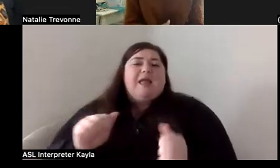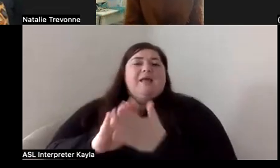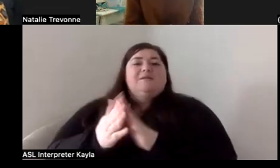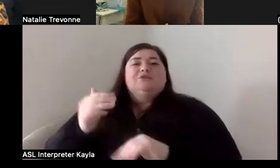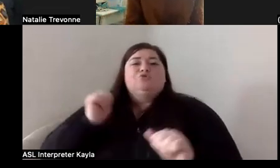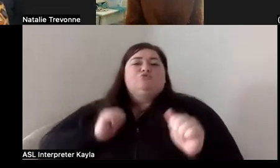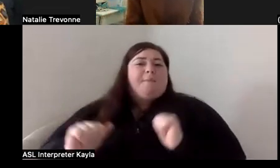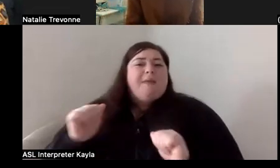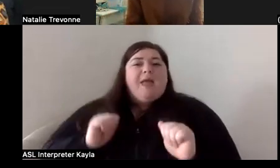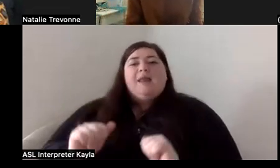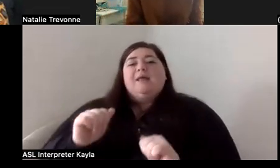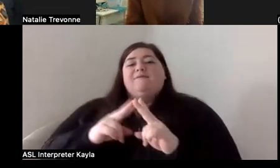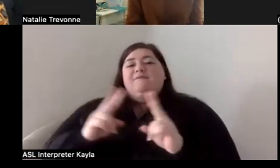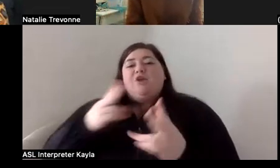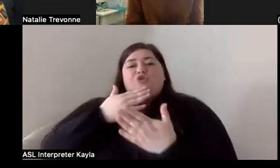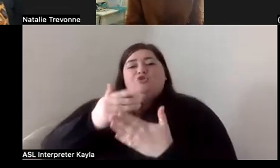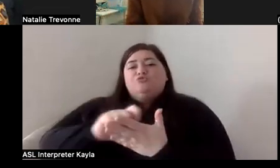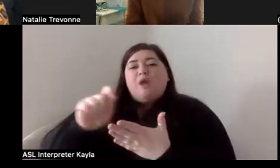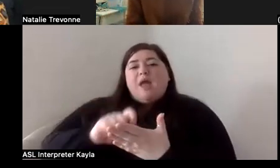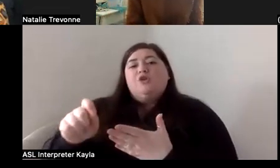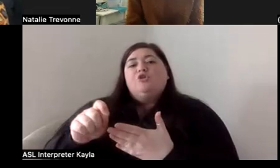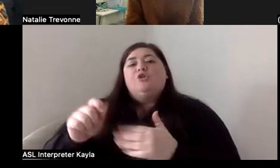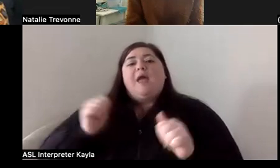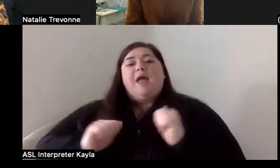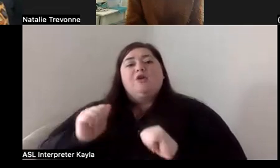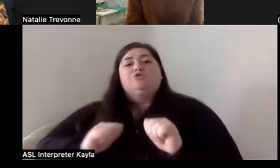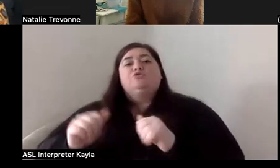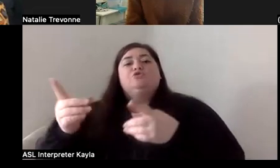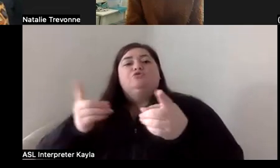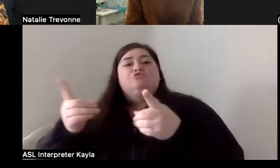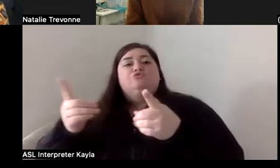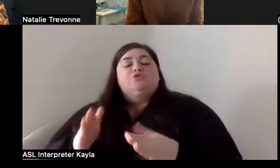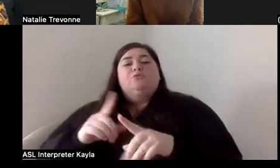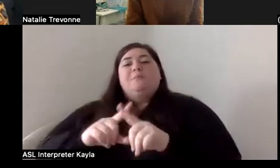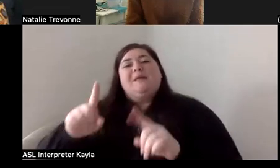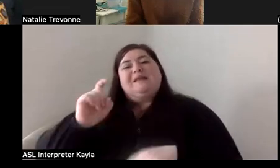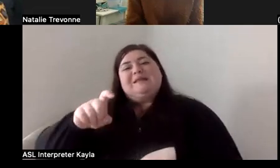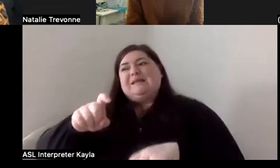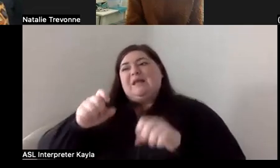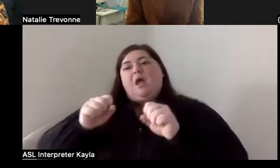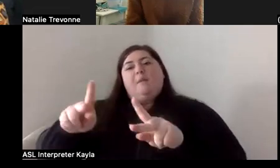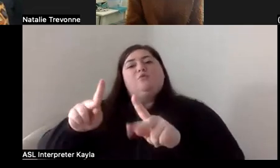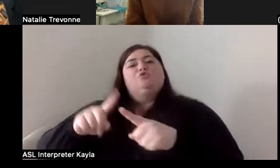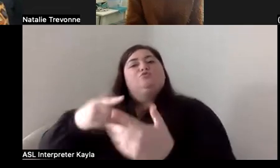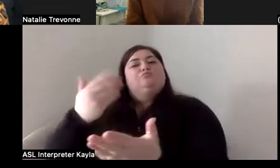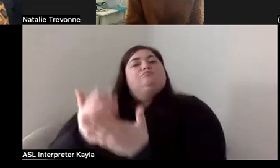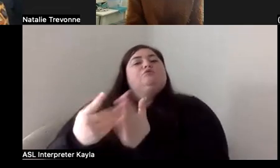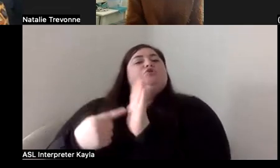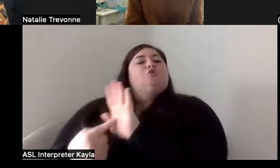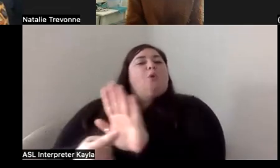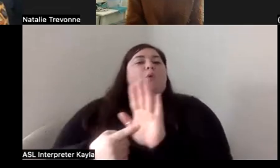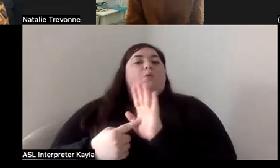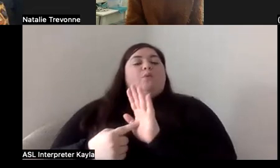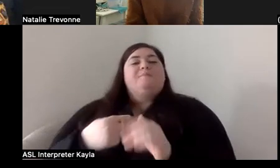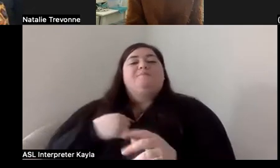great writers, they're great actors, they're great directors, but they needed that opportunity to showcase themselves. And I'm